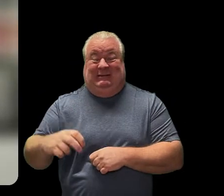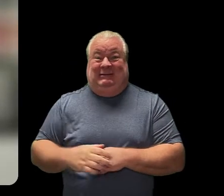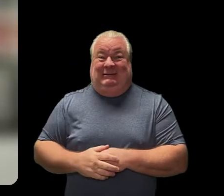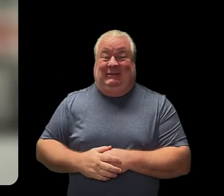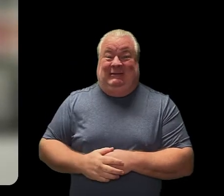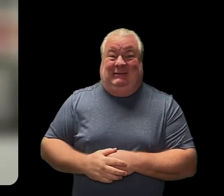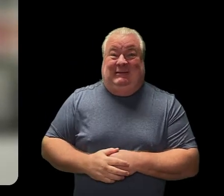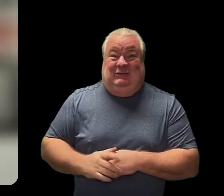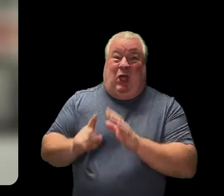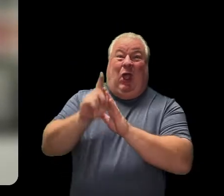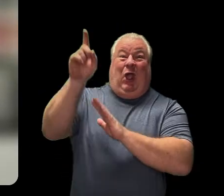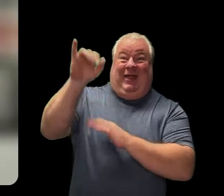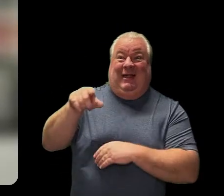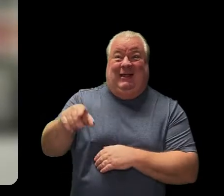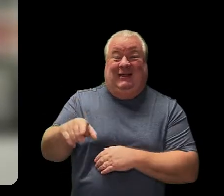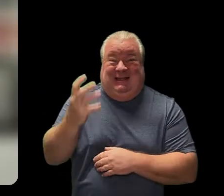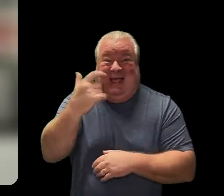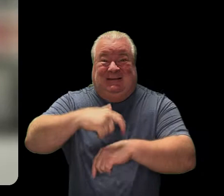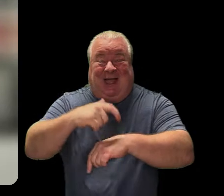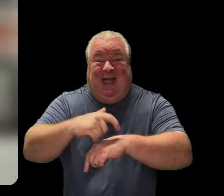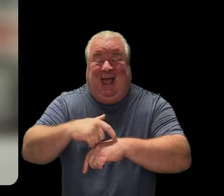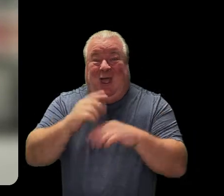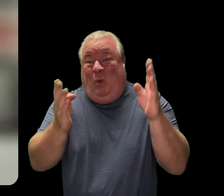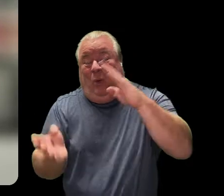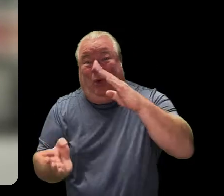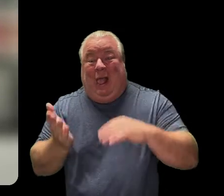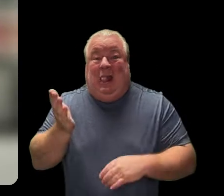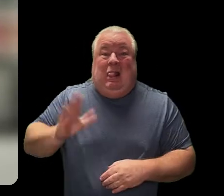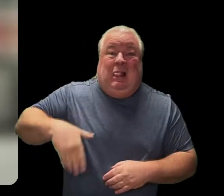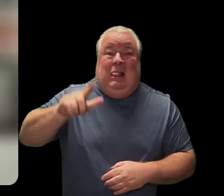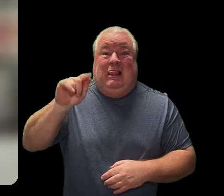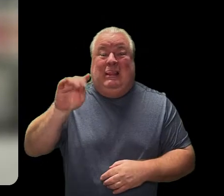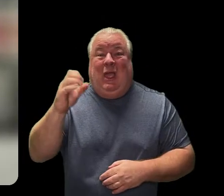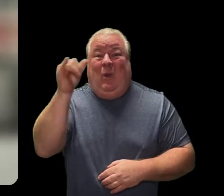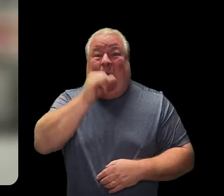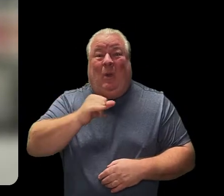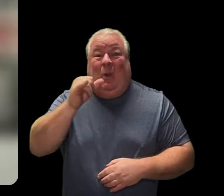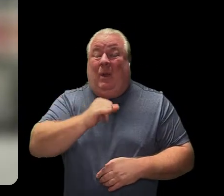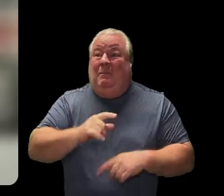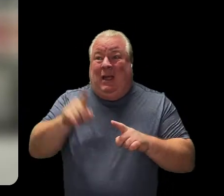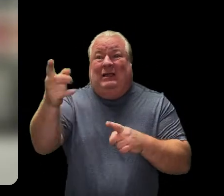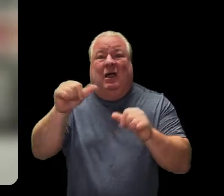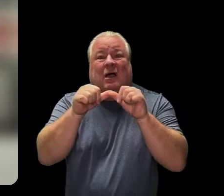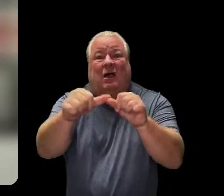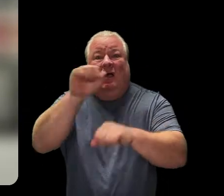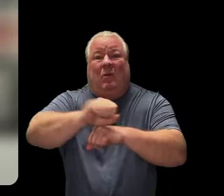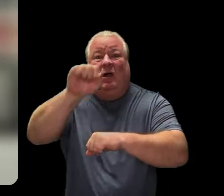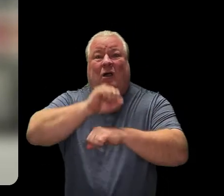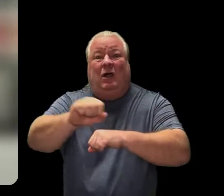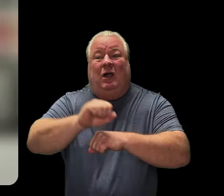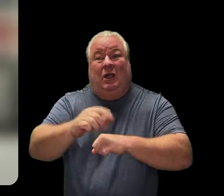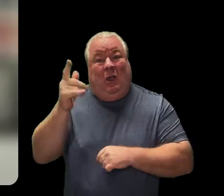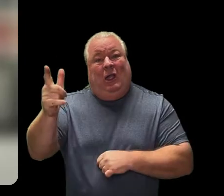late. She's still here because she's dedicated and wants to make sure